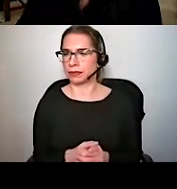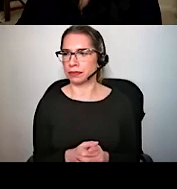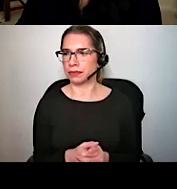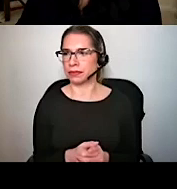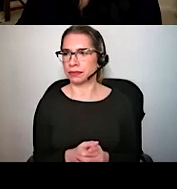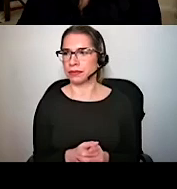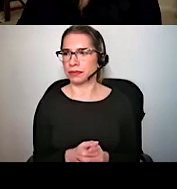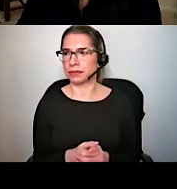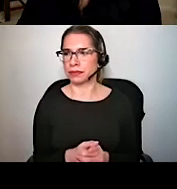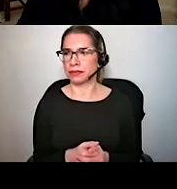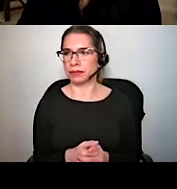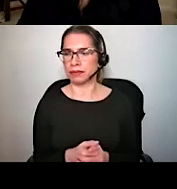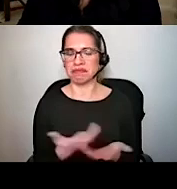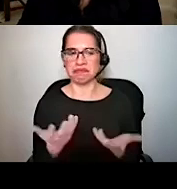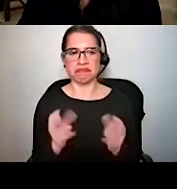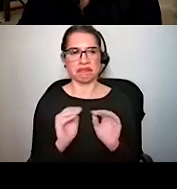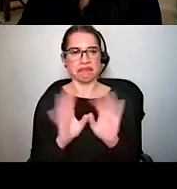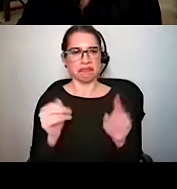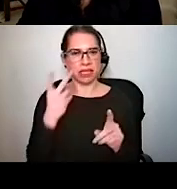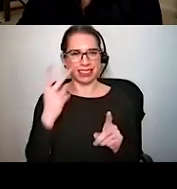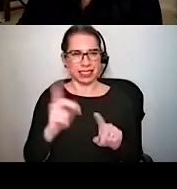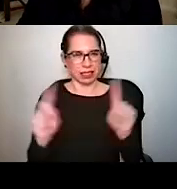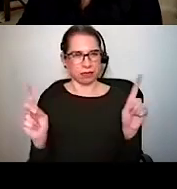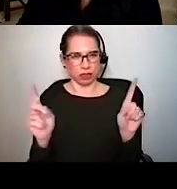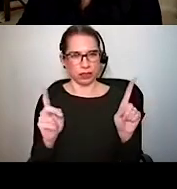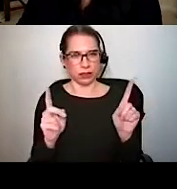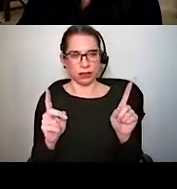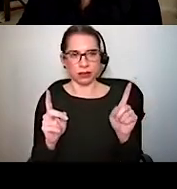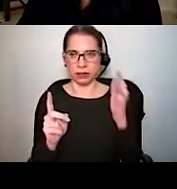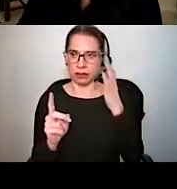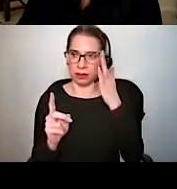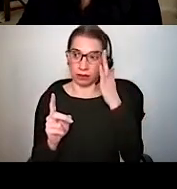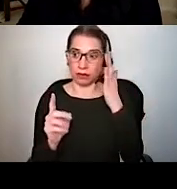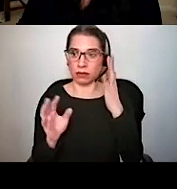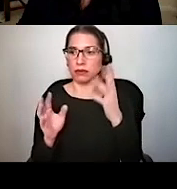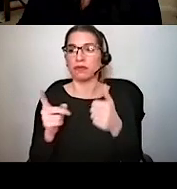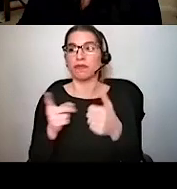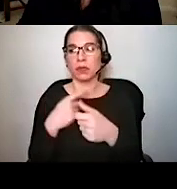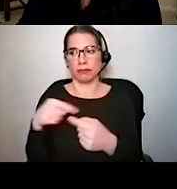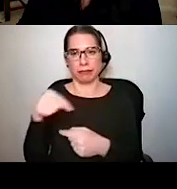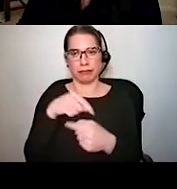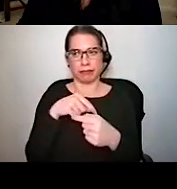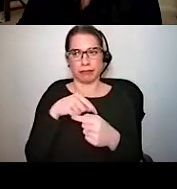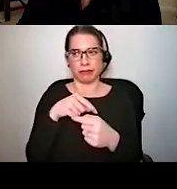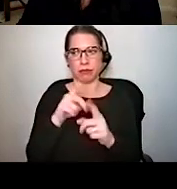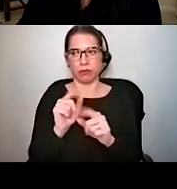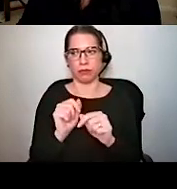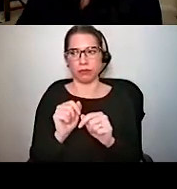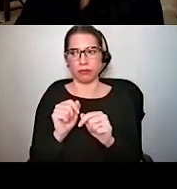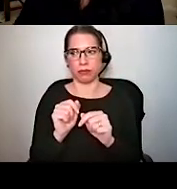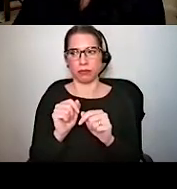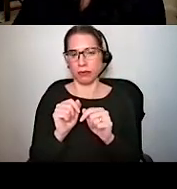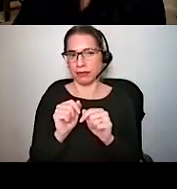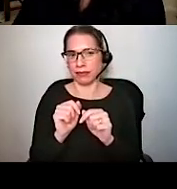So you can clearly appreciate that. Okay. So I should first tell you that in this video,